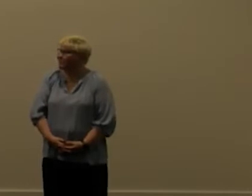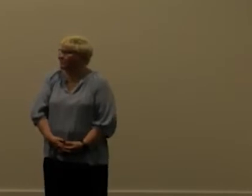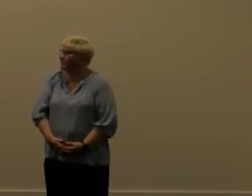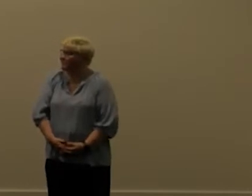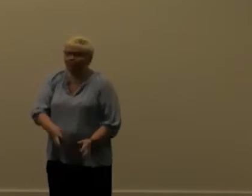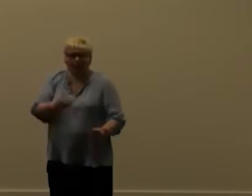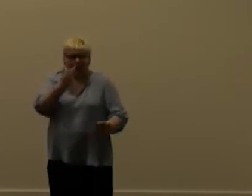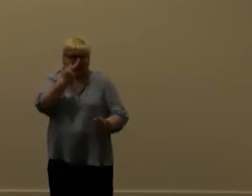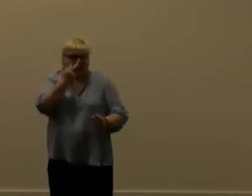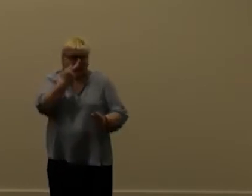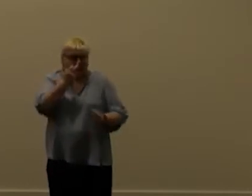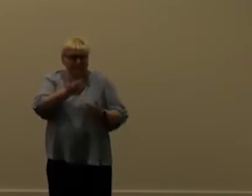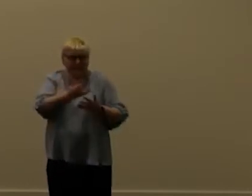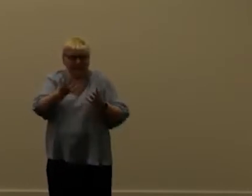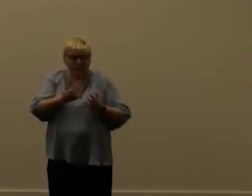case anybody sort of